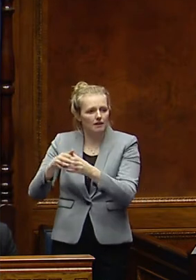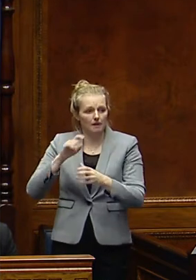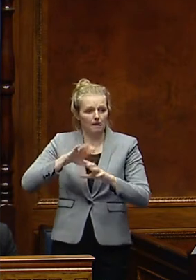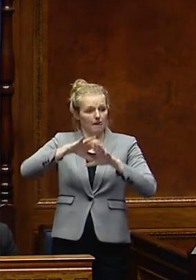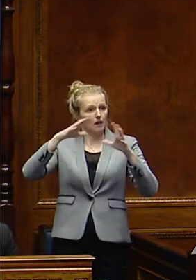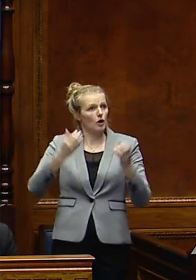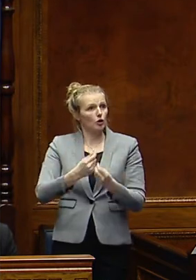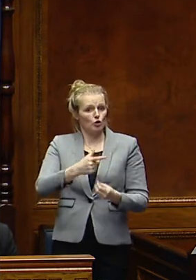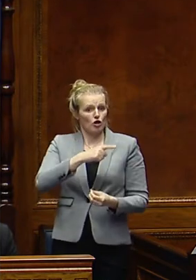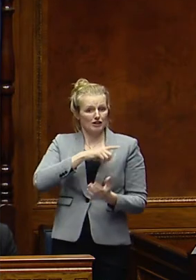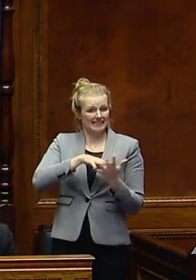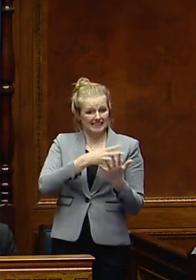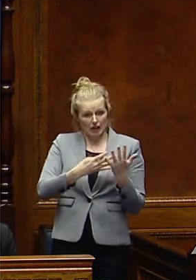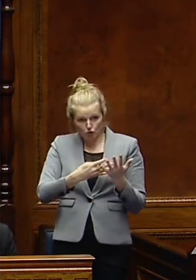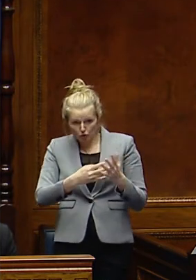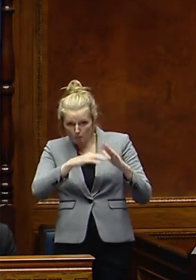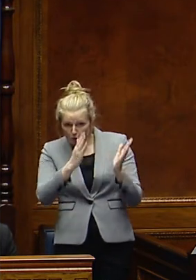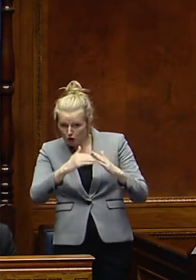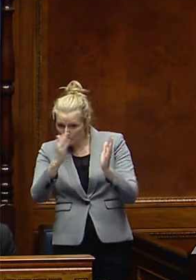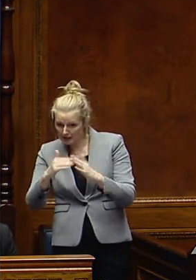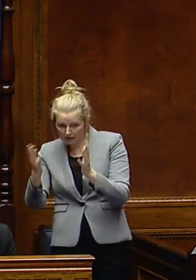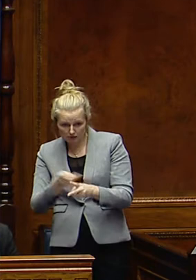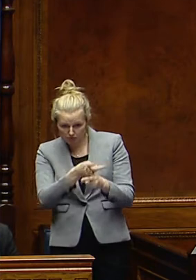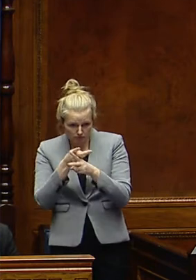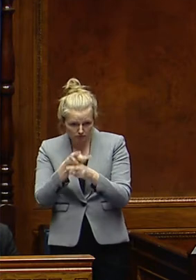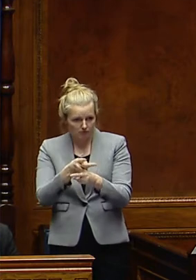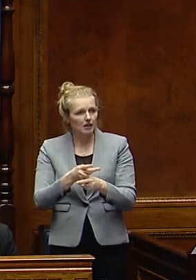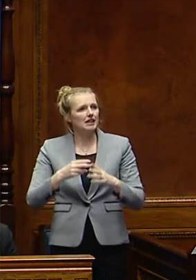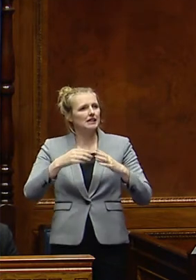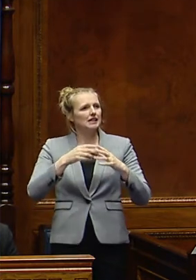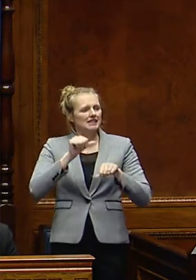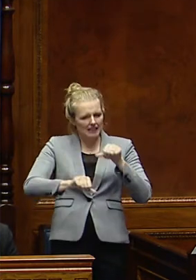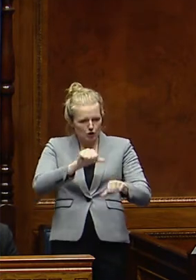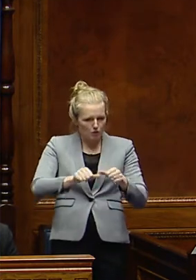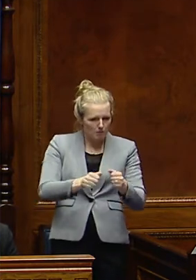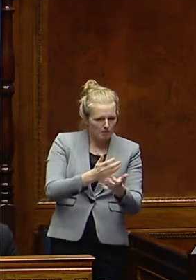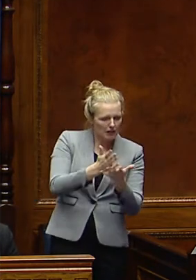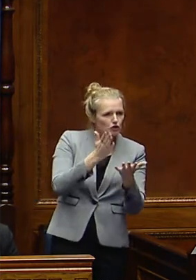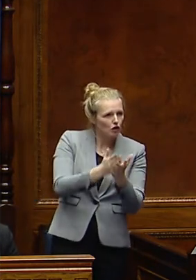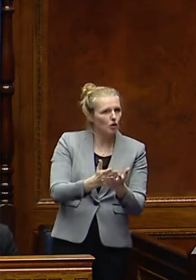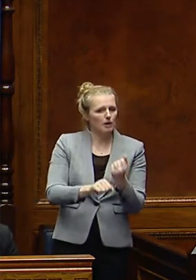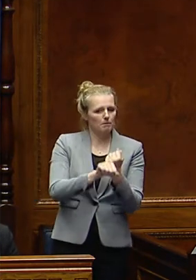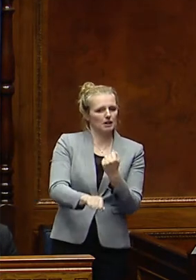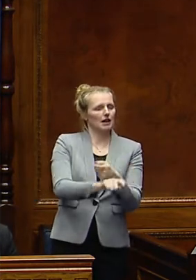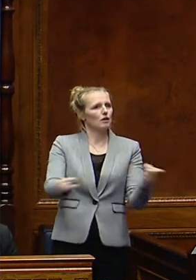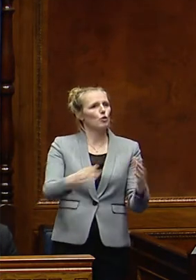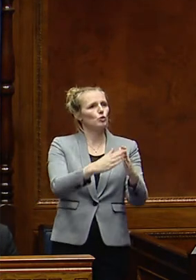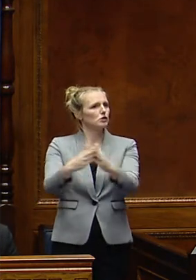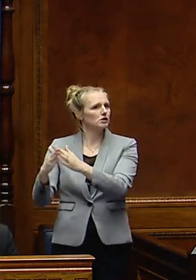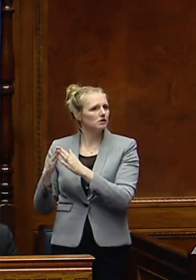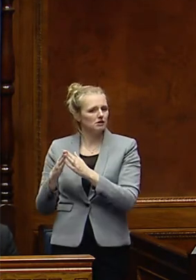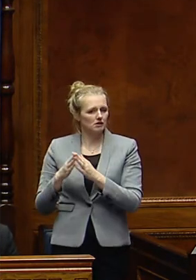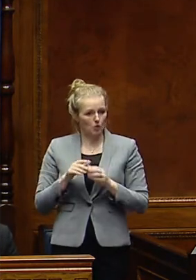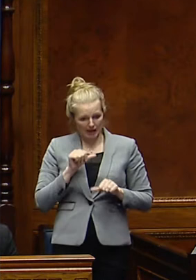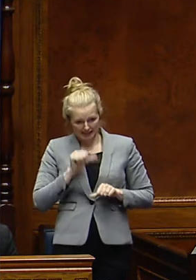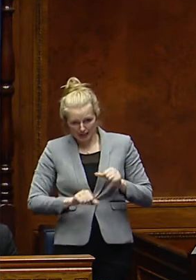,000 of those scheduled monuments. Scheduling provides additional protection through the requirement for scheduled monument